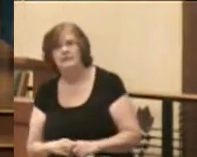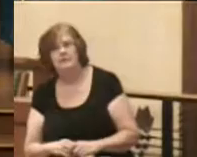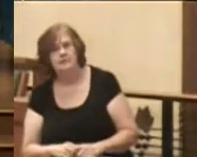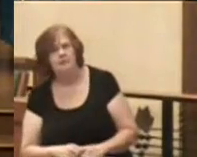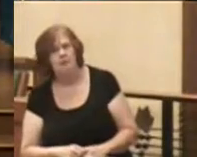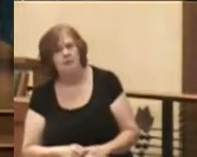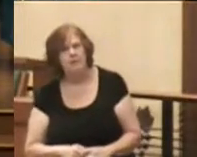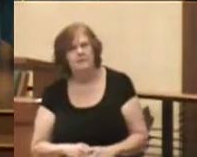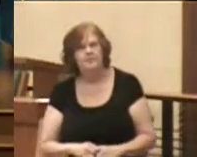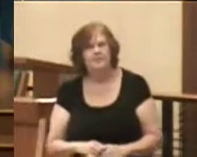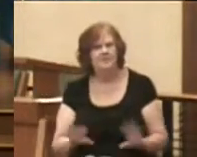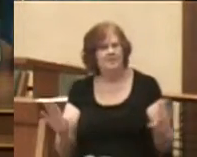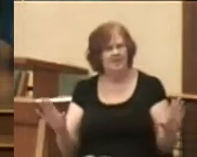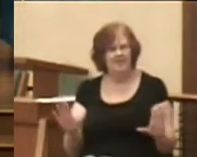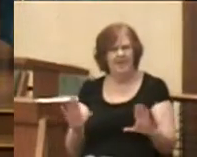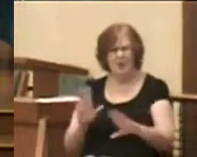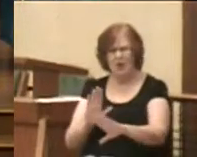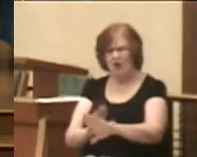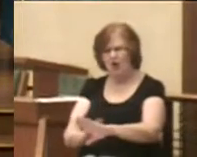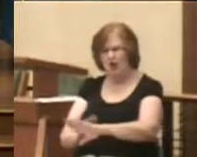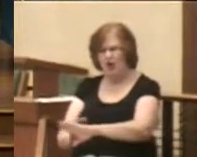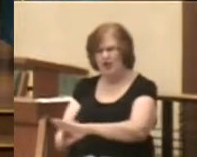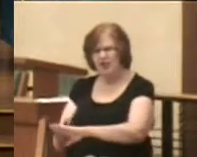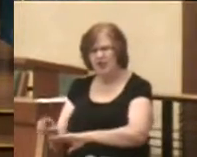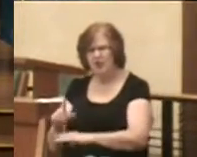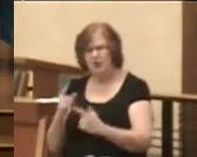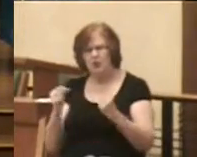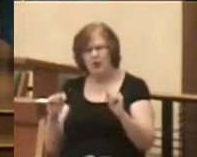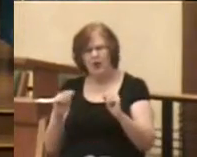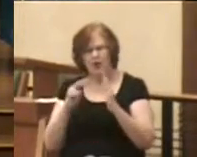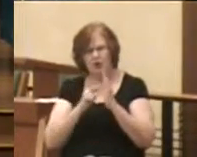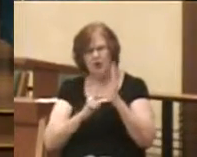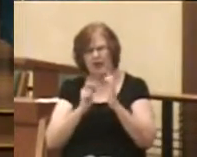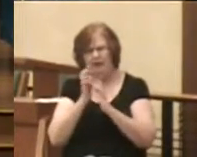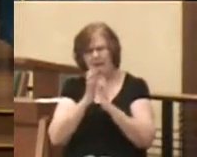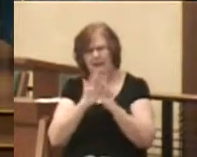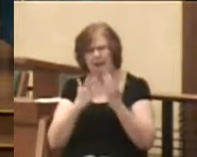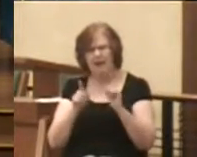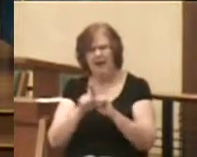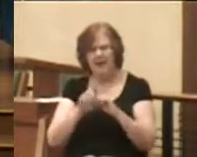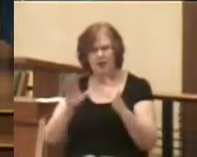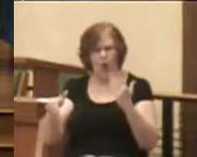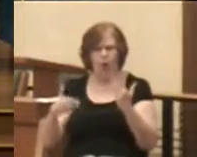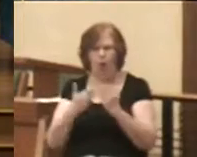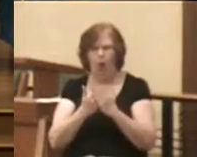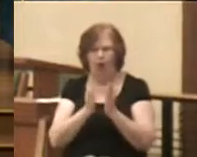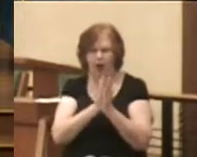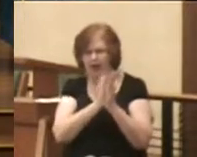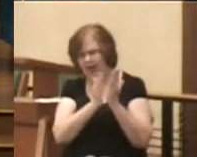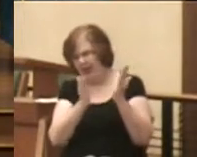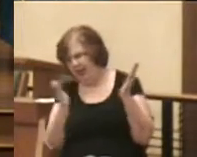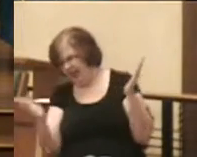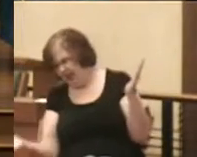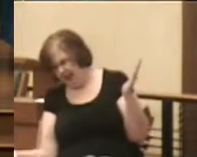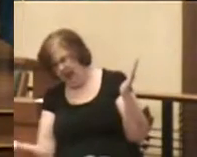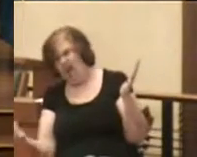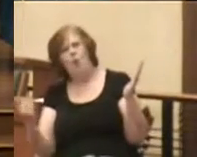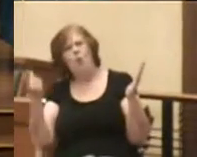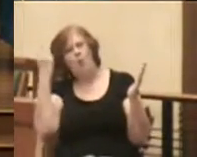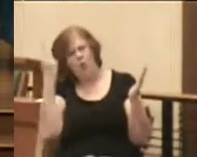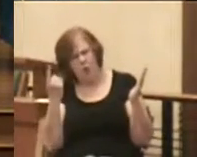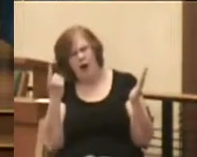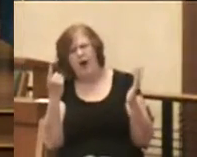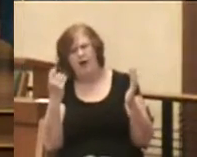Well, I would caution you that we try to read the Bible as a whole. And this is one of Jesus'